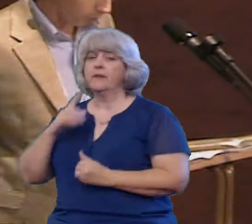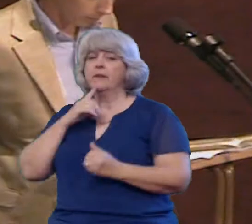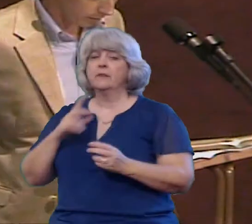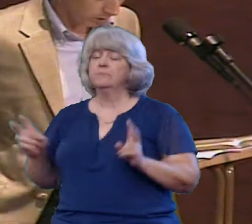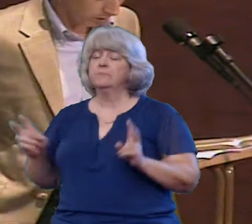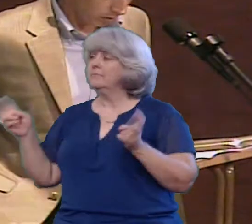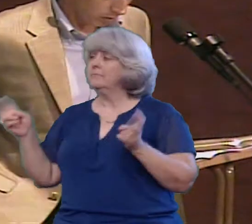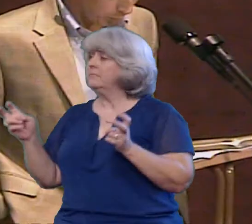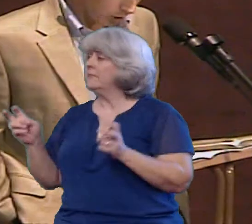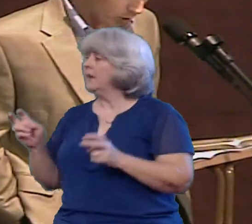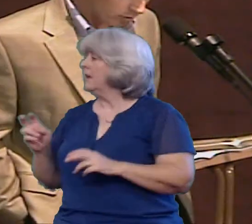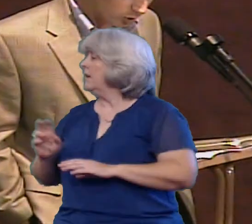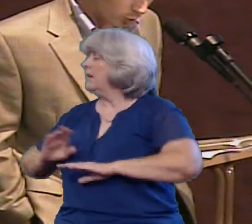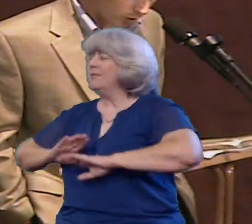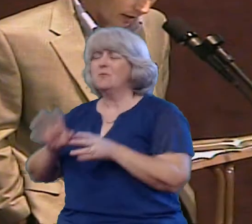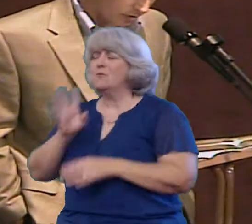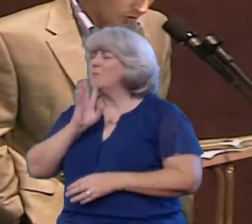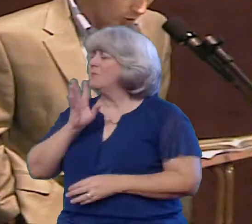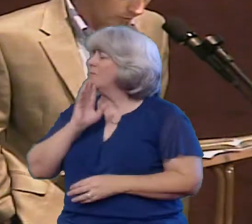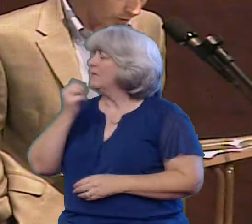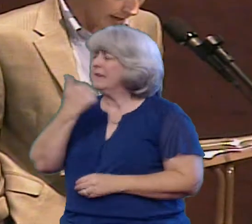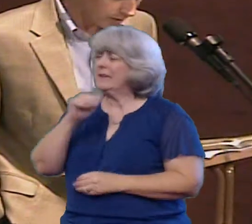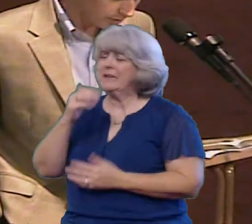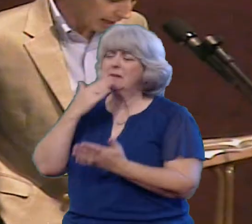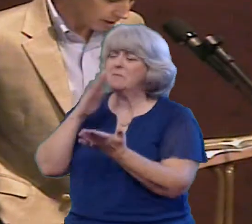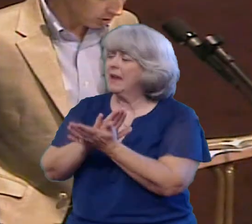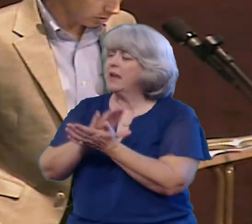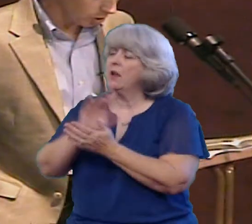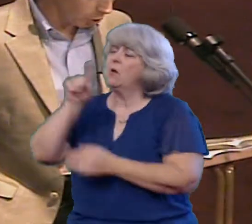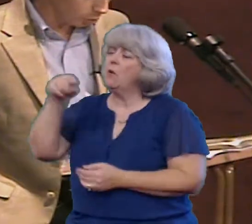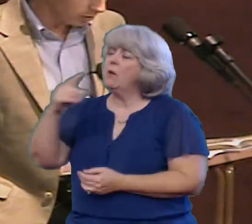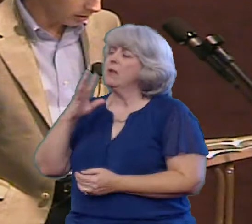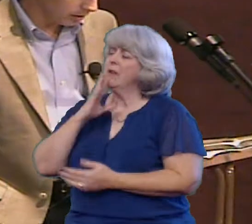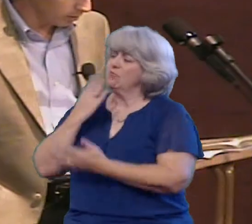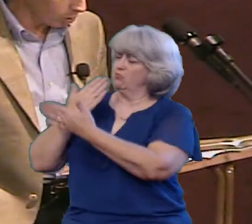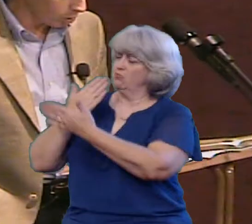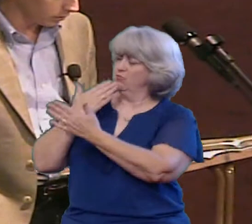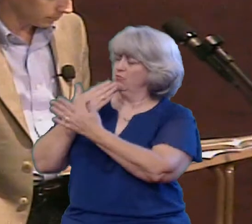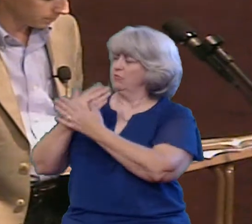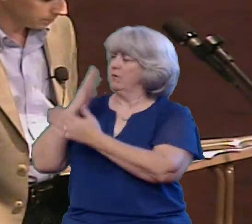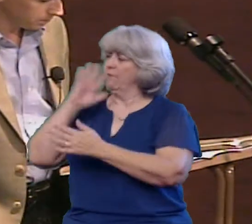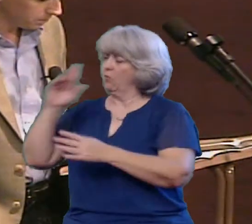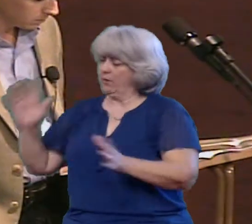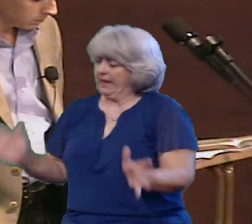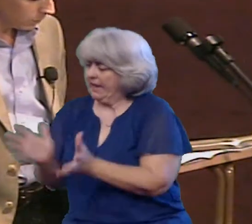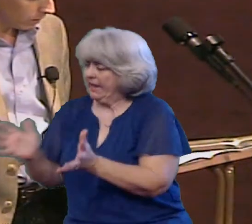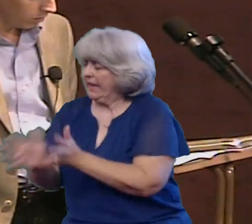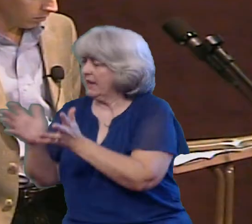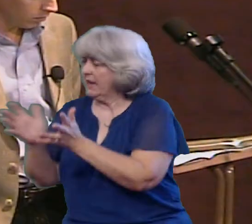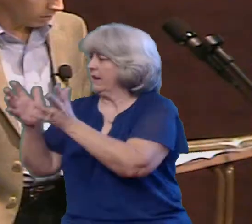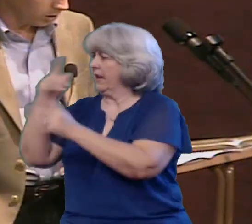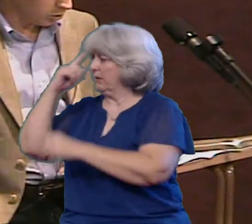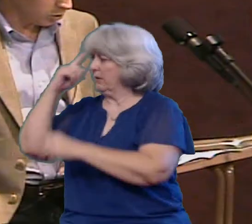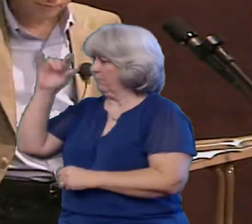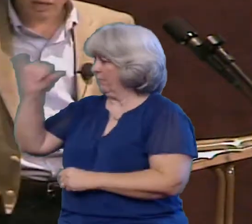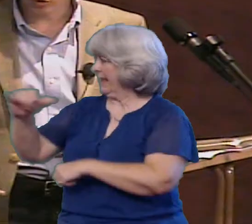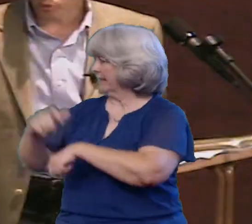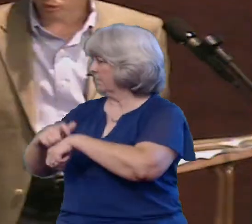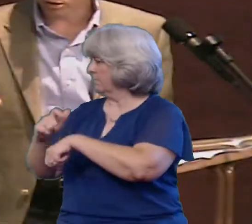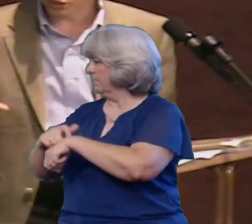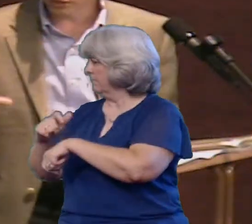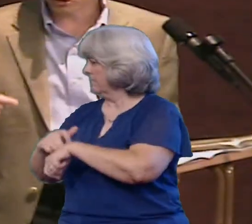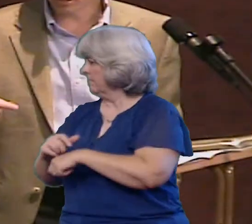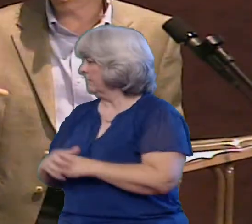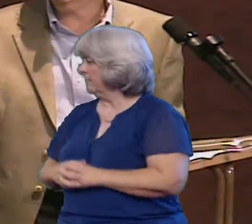the mouth But only such a word that is good for edification According to the need of the moment You see, families